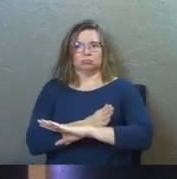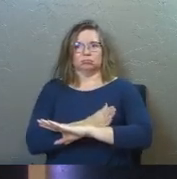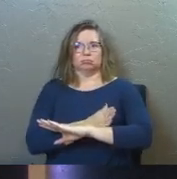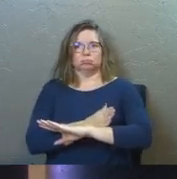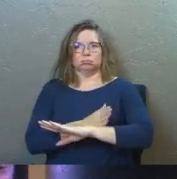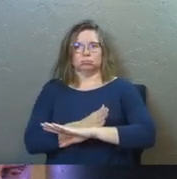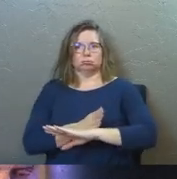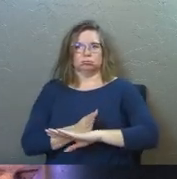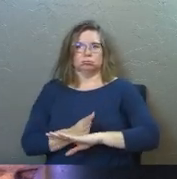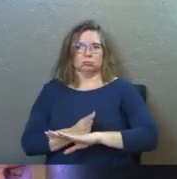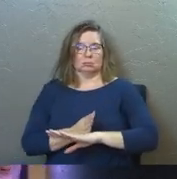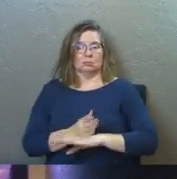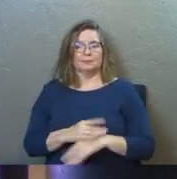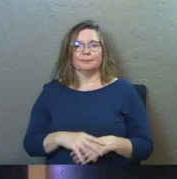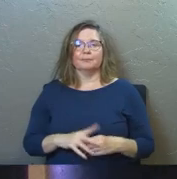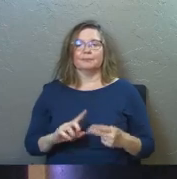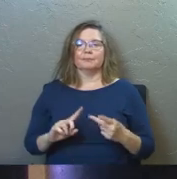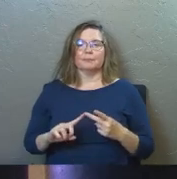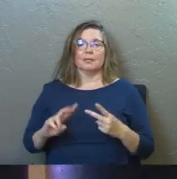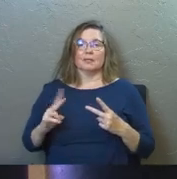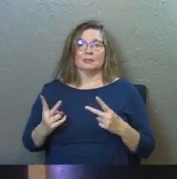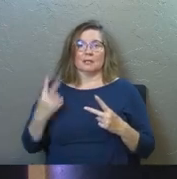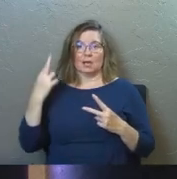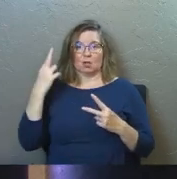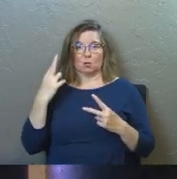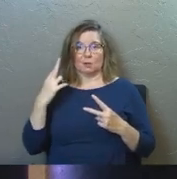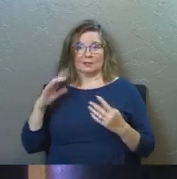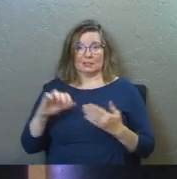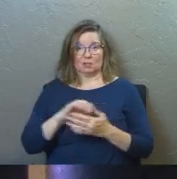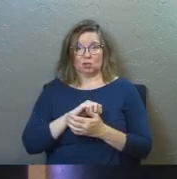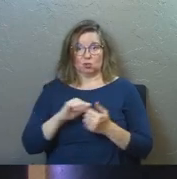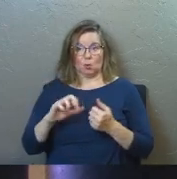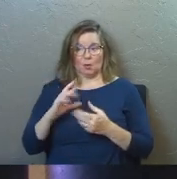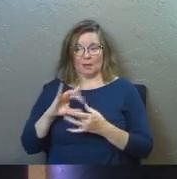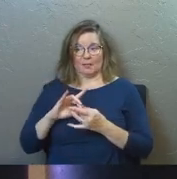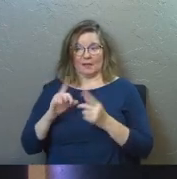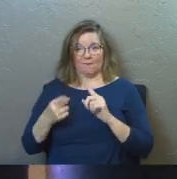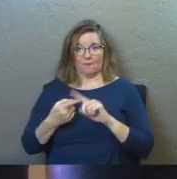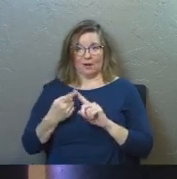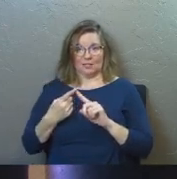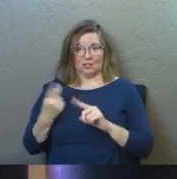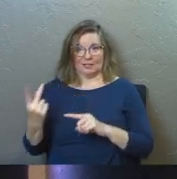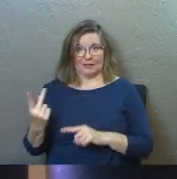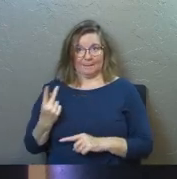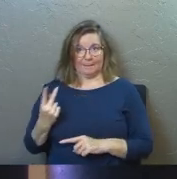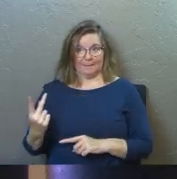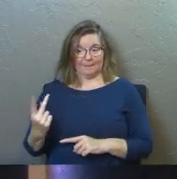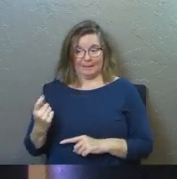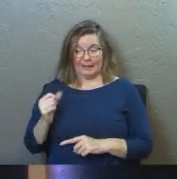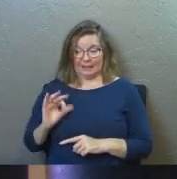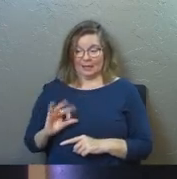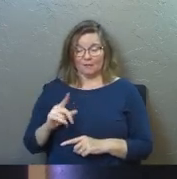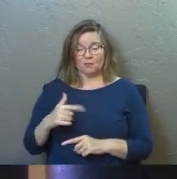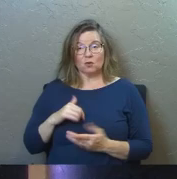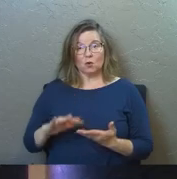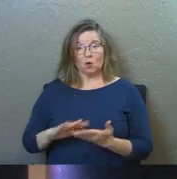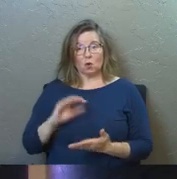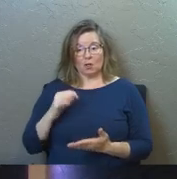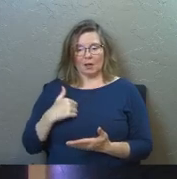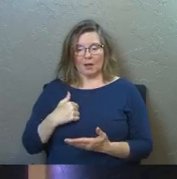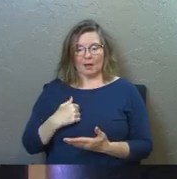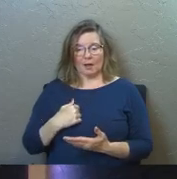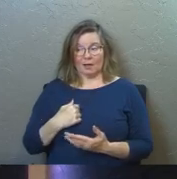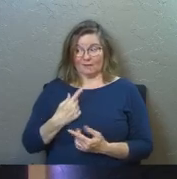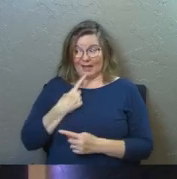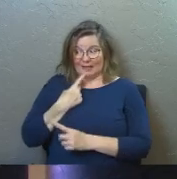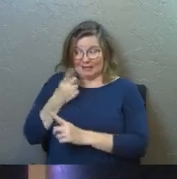That's a lot. Second reason gossip hurts us is it destroys that friendship bond. Again, if you've learned that I